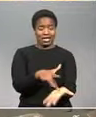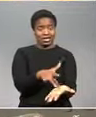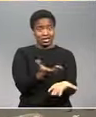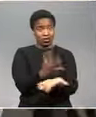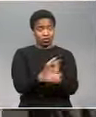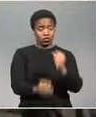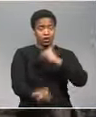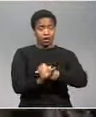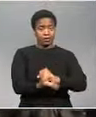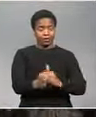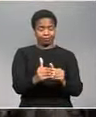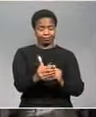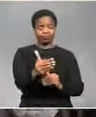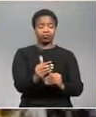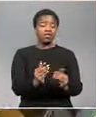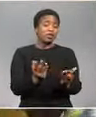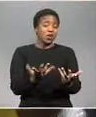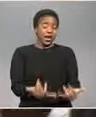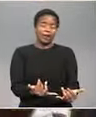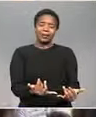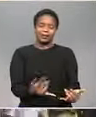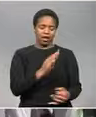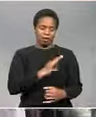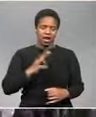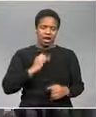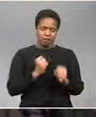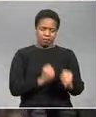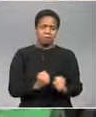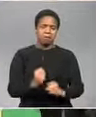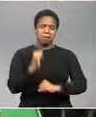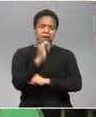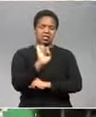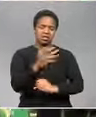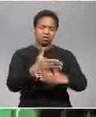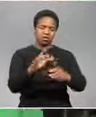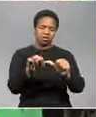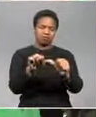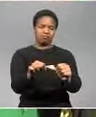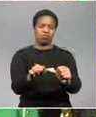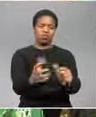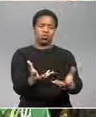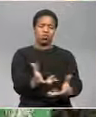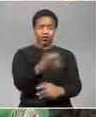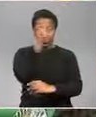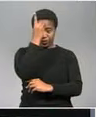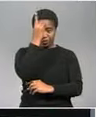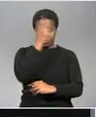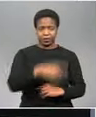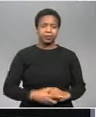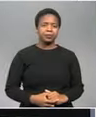it'll take and for now the mayor remains in her office Mawande Keeswa Durban